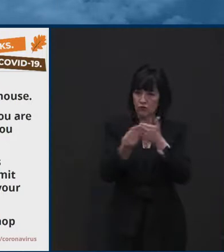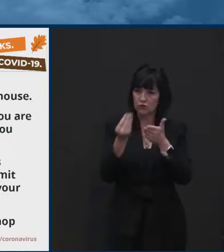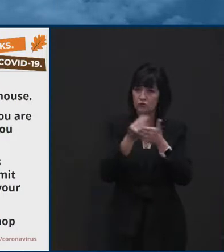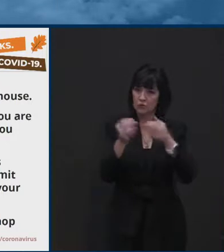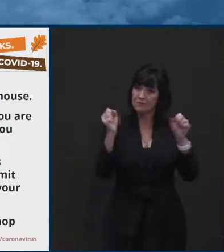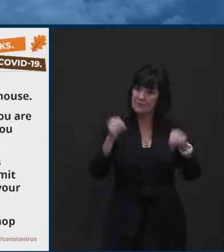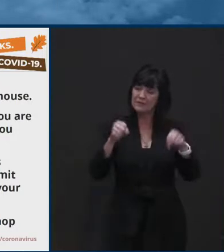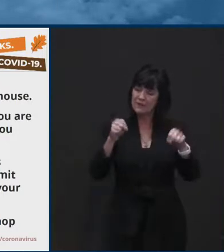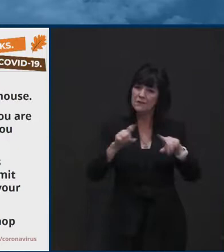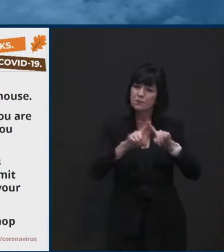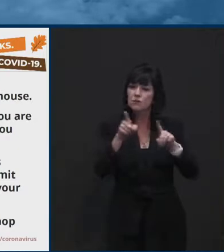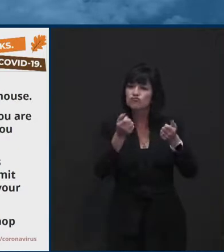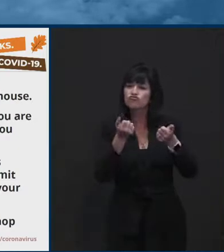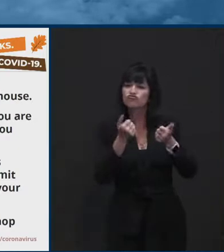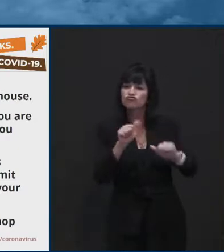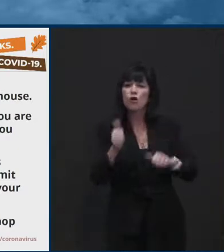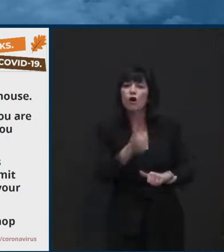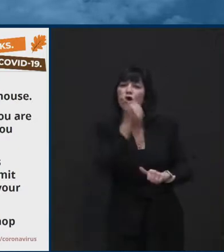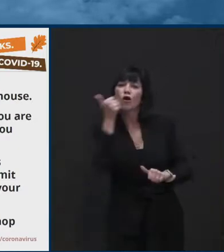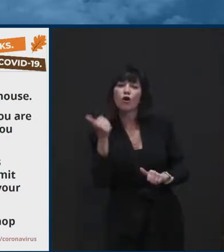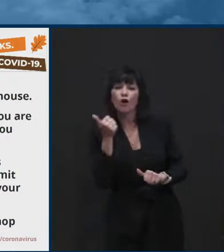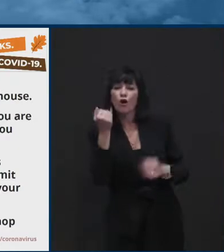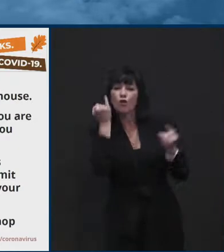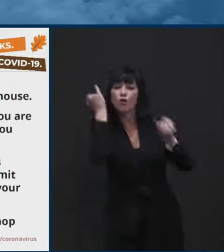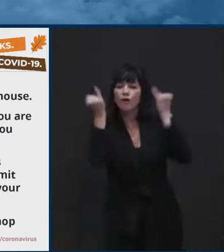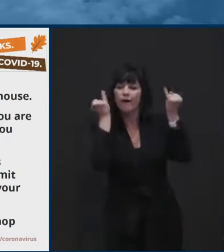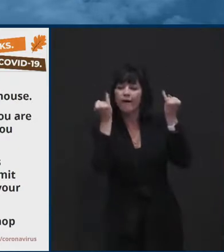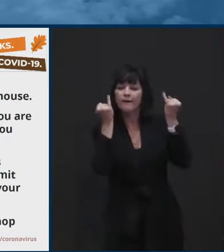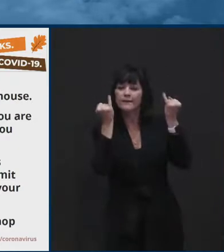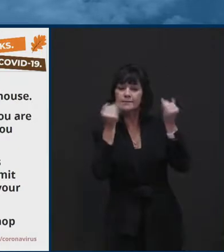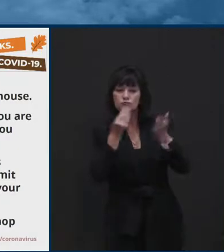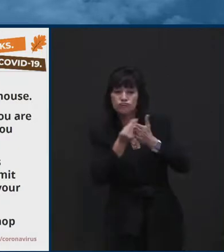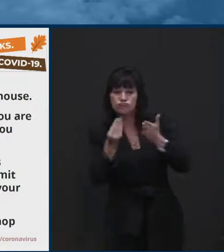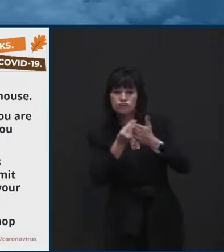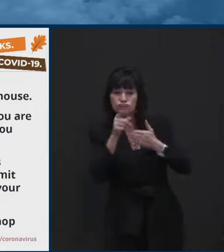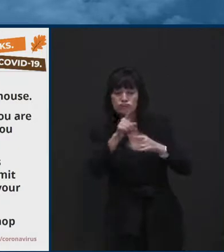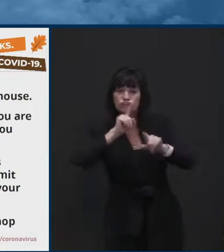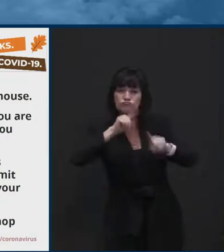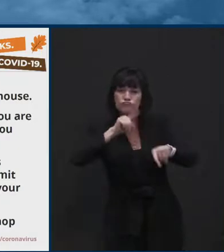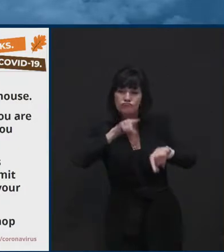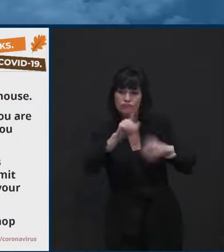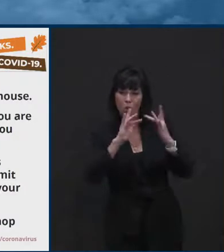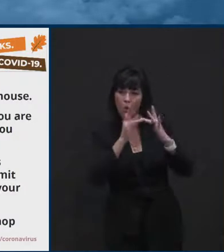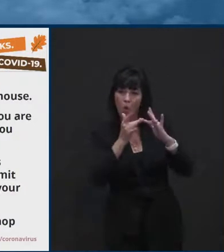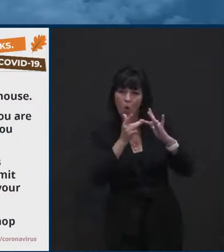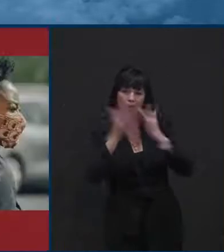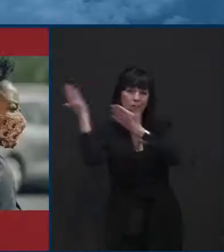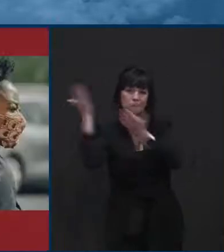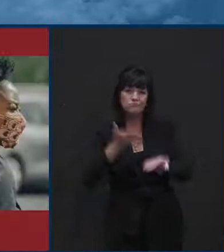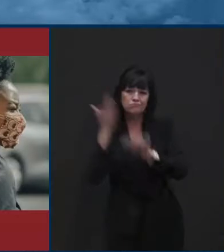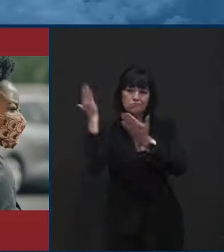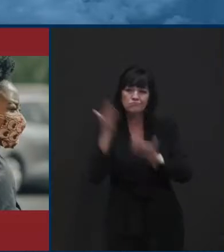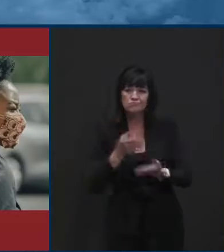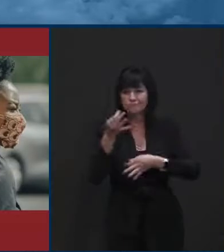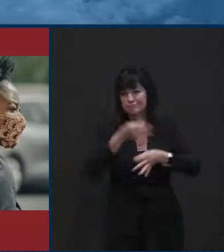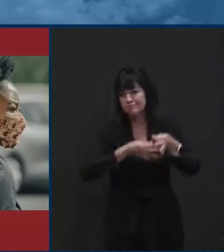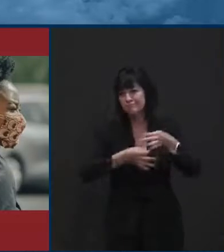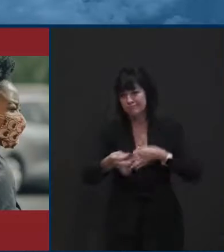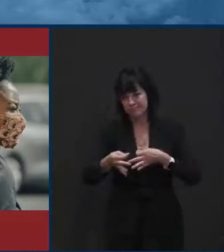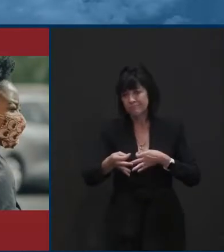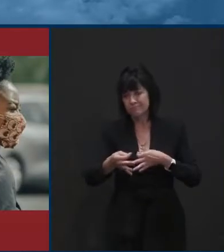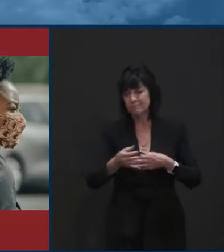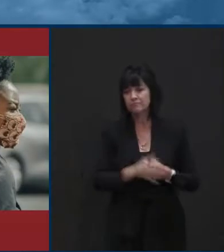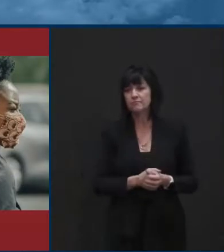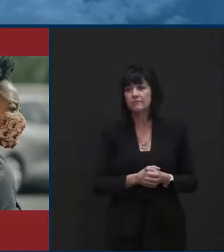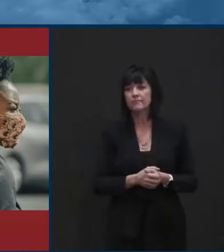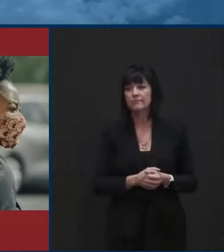opportunities to, uh, to shop online and just do things differently this year. And finally, I just want to wrap up,